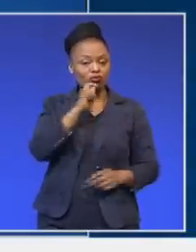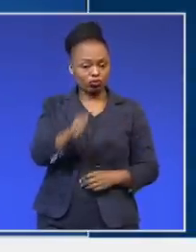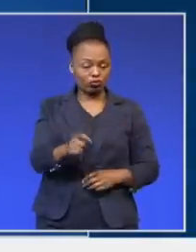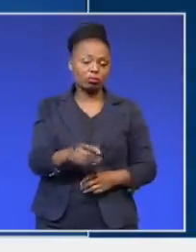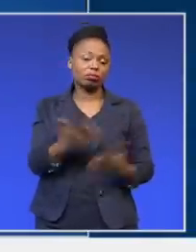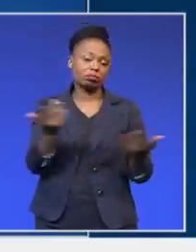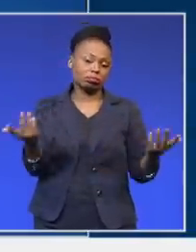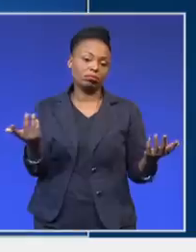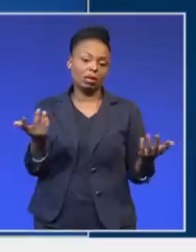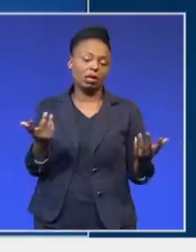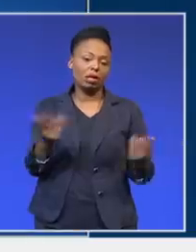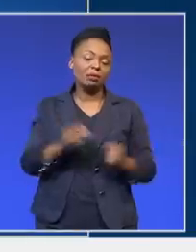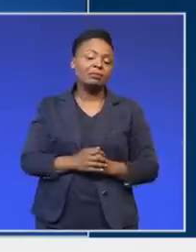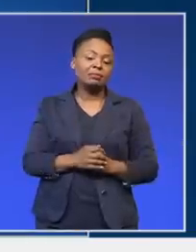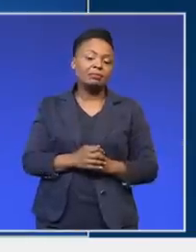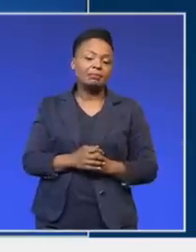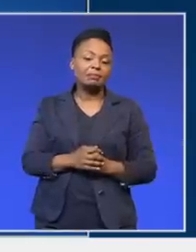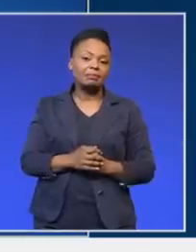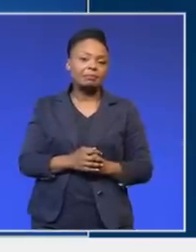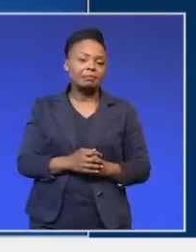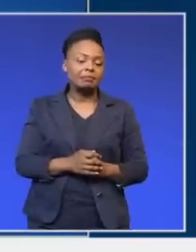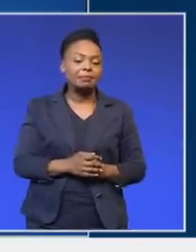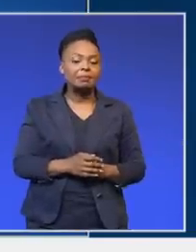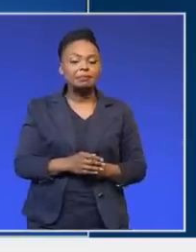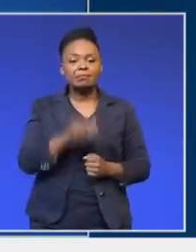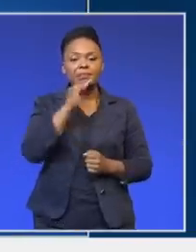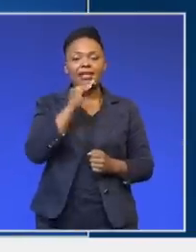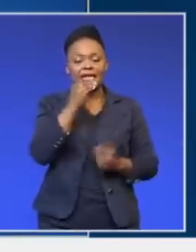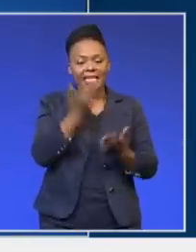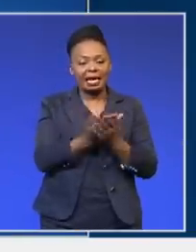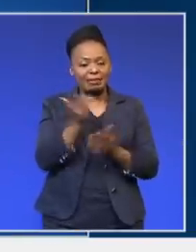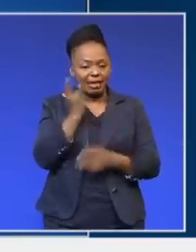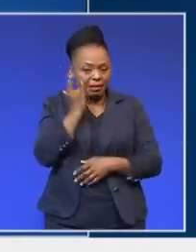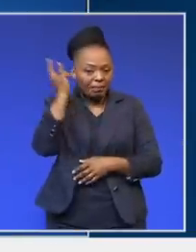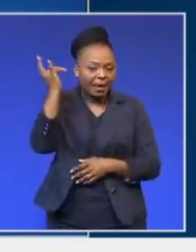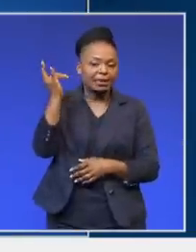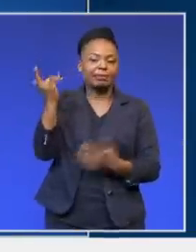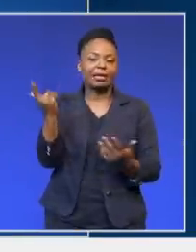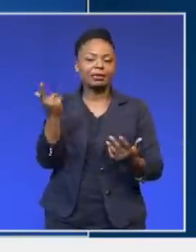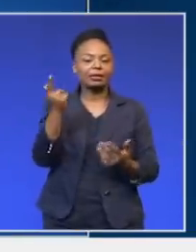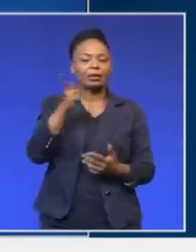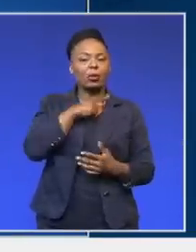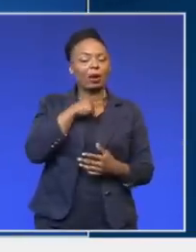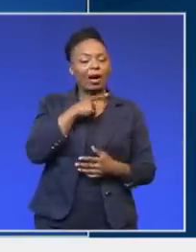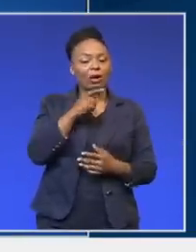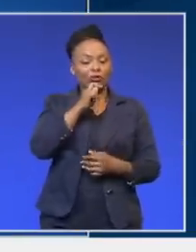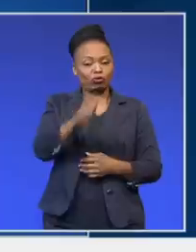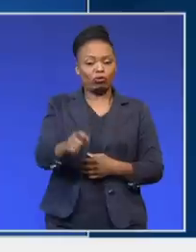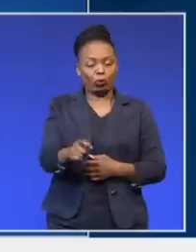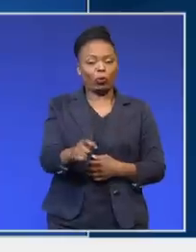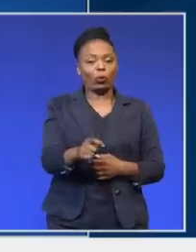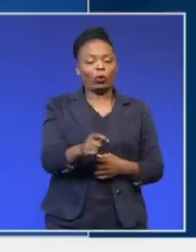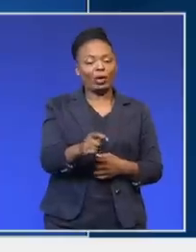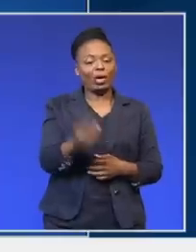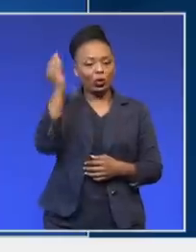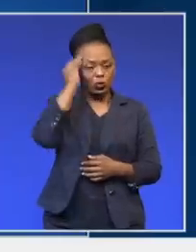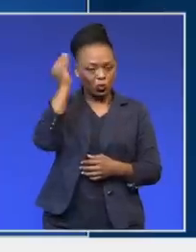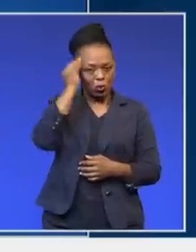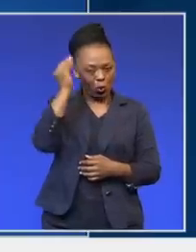calamity and embarrassment to them. So, we know that they possess